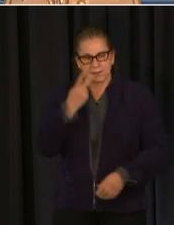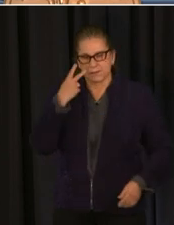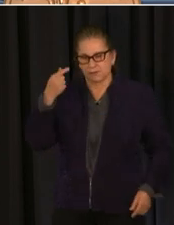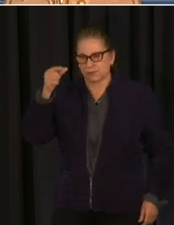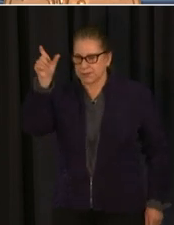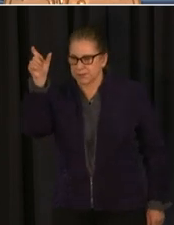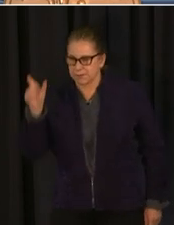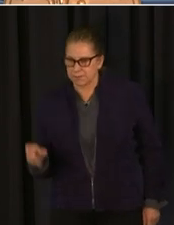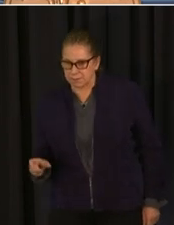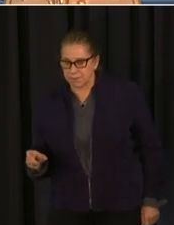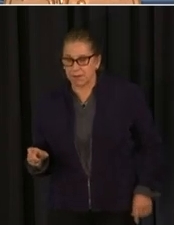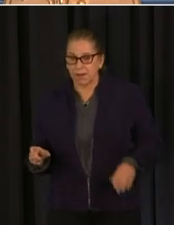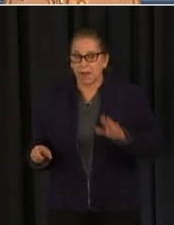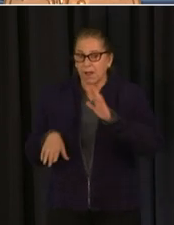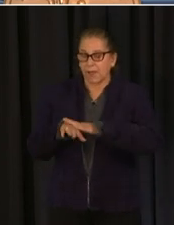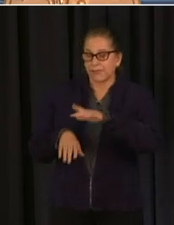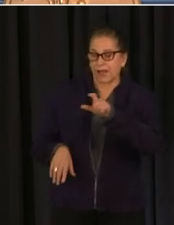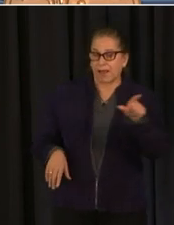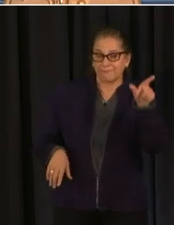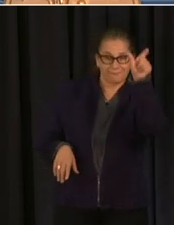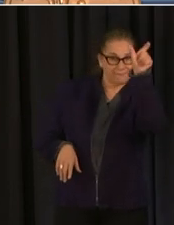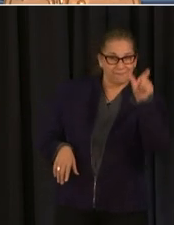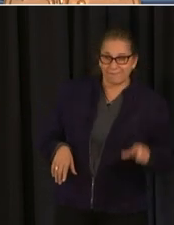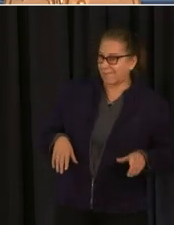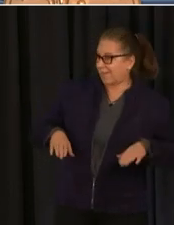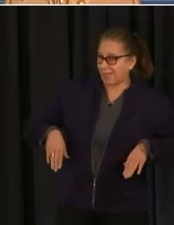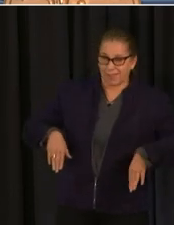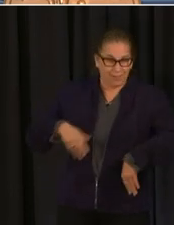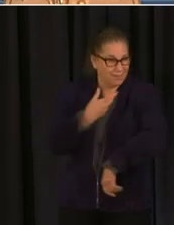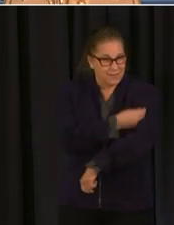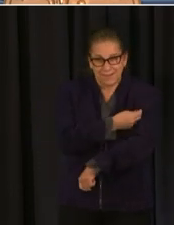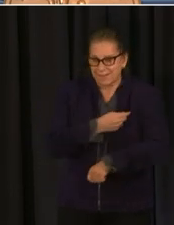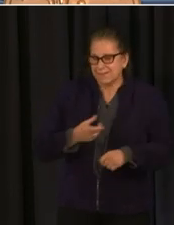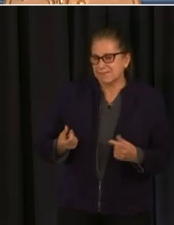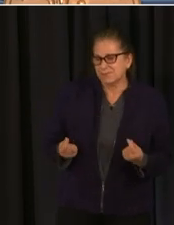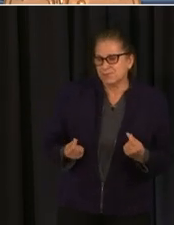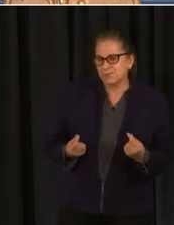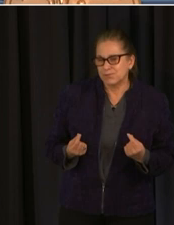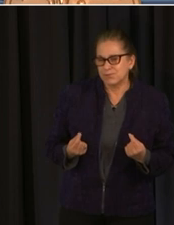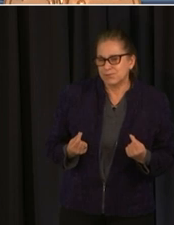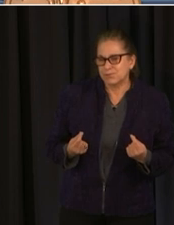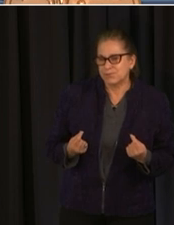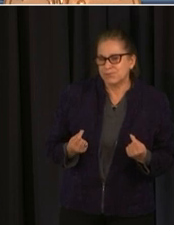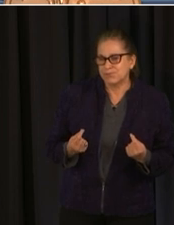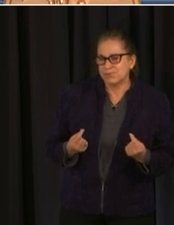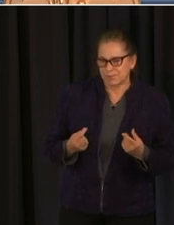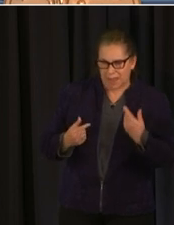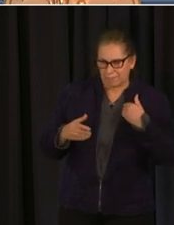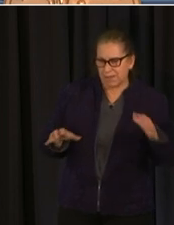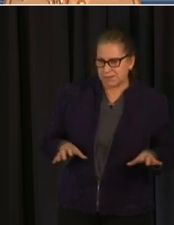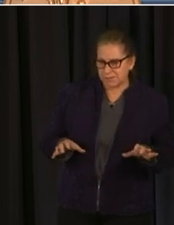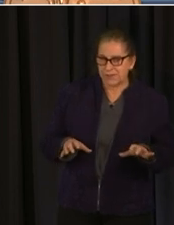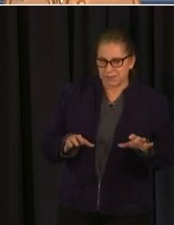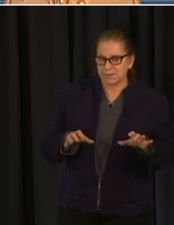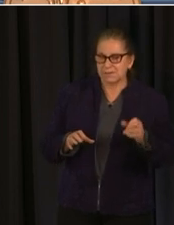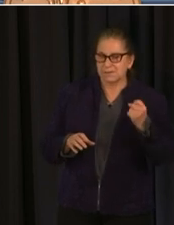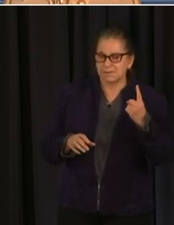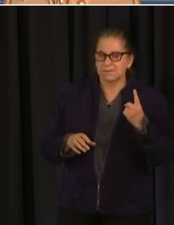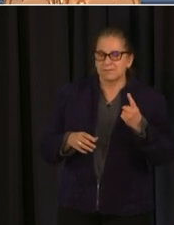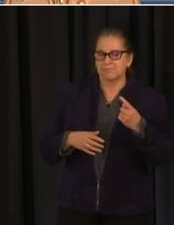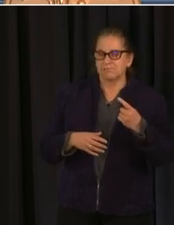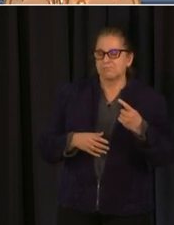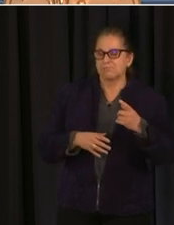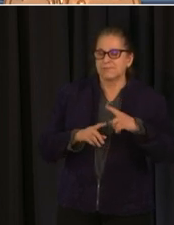also notice on the left side for unvaccinated people um there are uh activities that they can